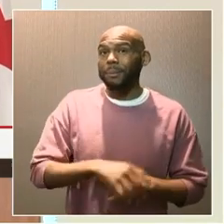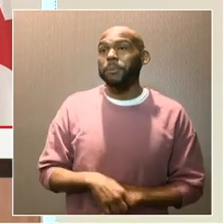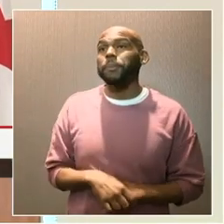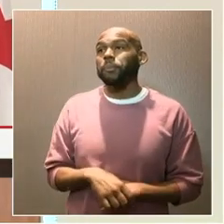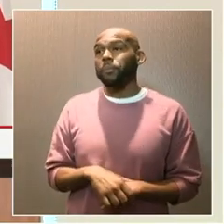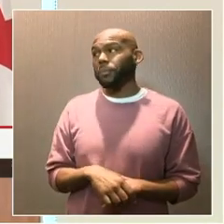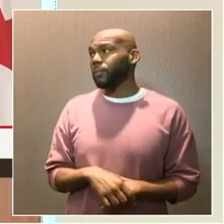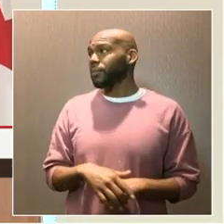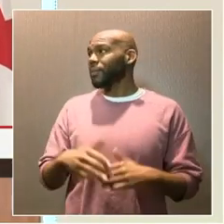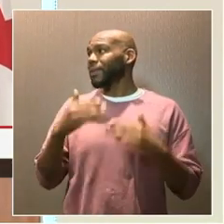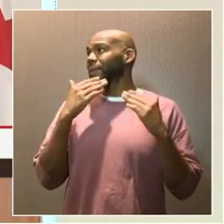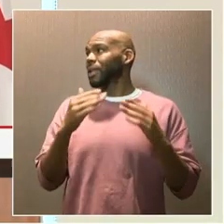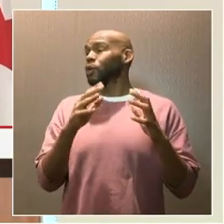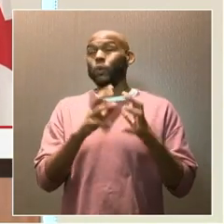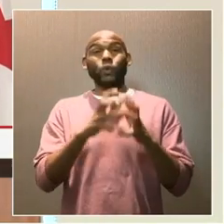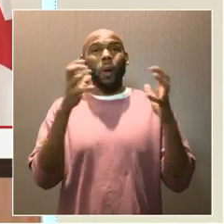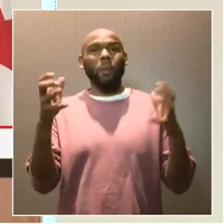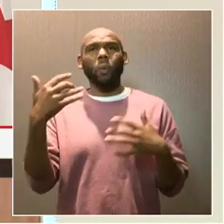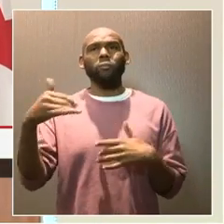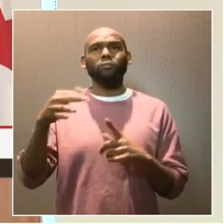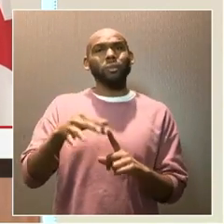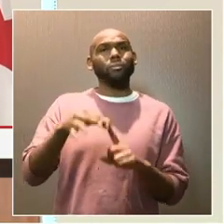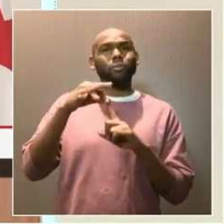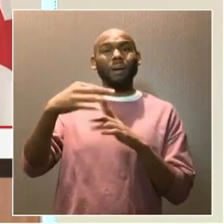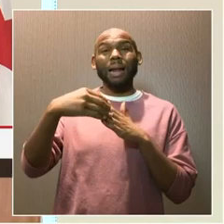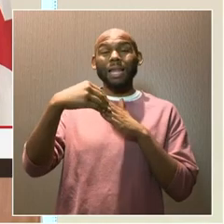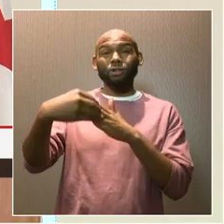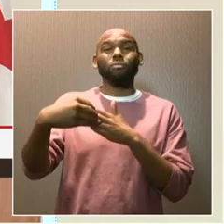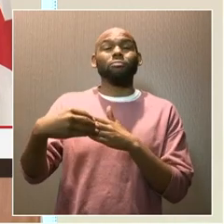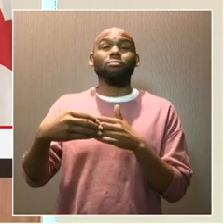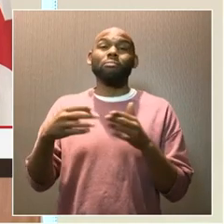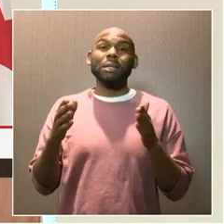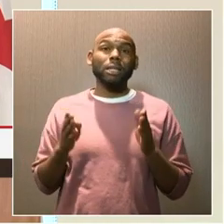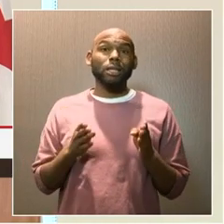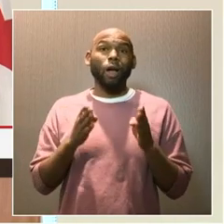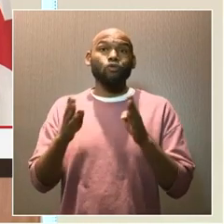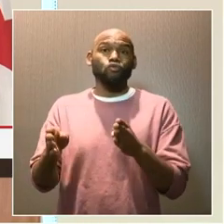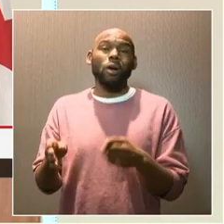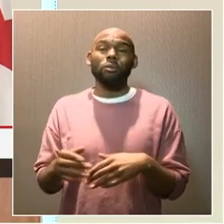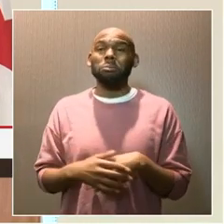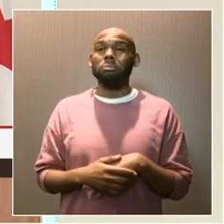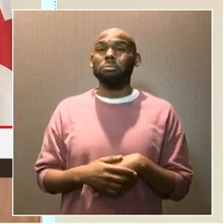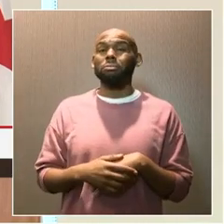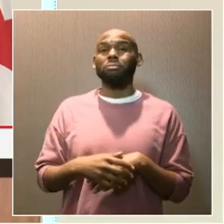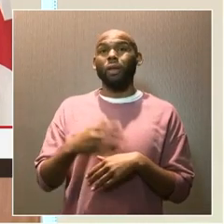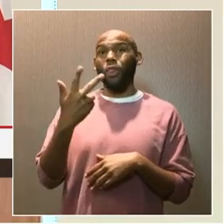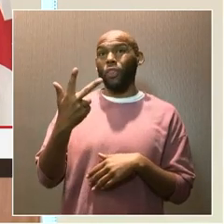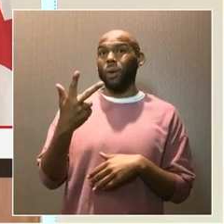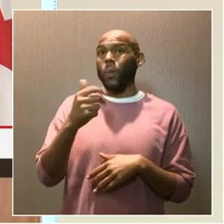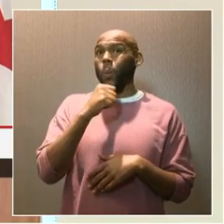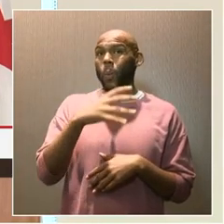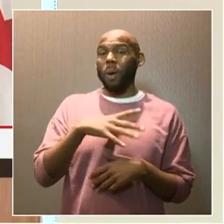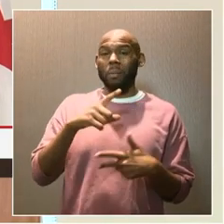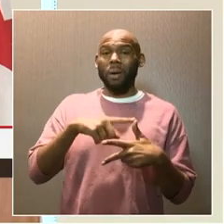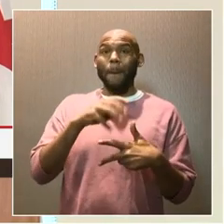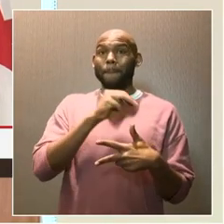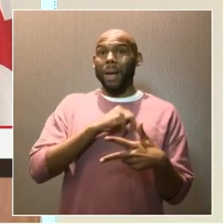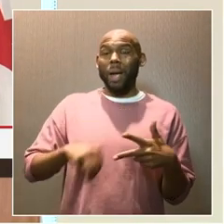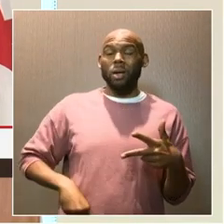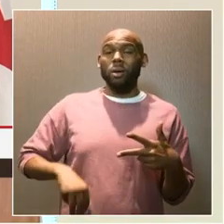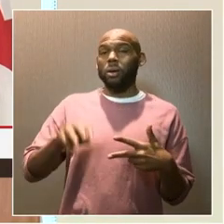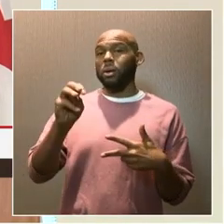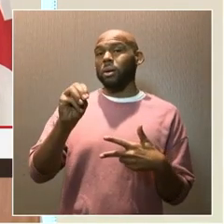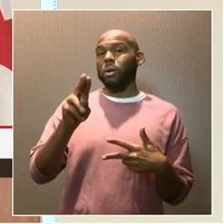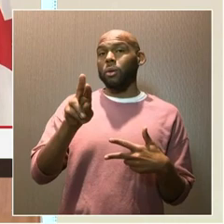Thank you so much to the extraordinary leadership, direction, and vision of three women. Our Mayor, Muriel Bowser,